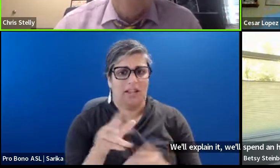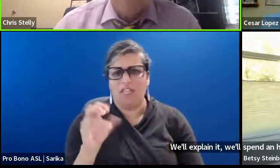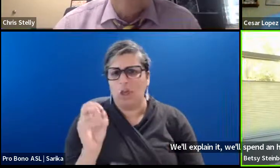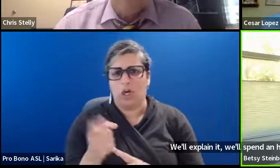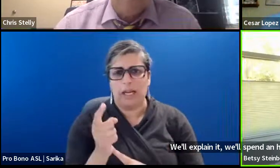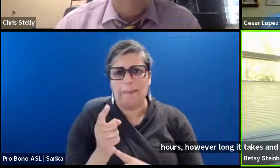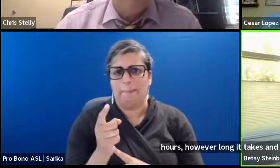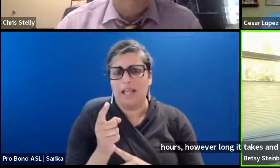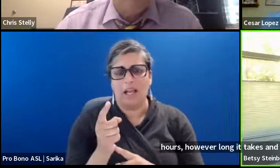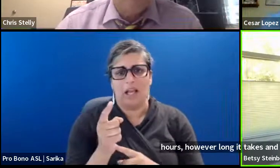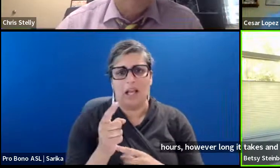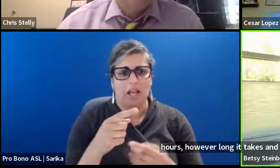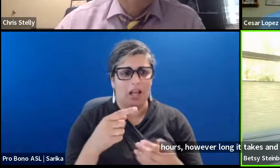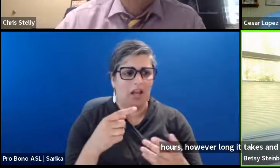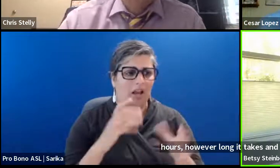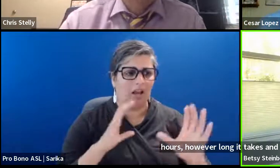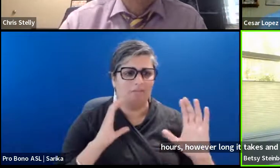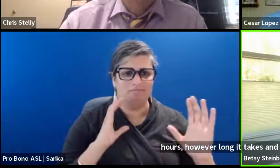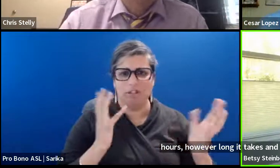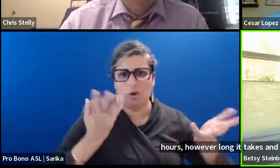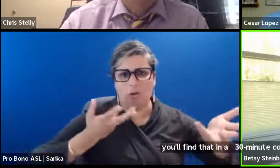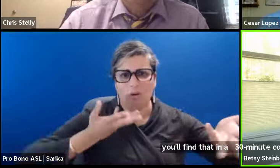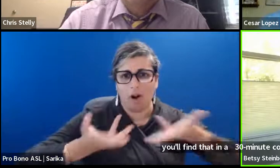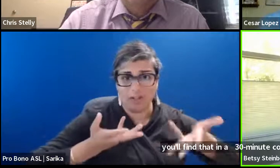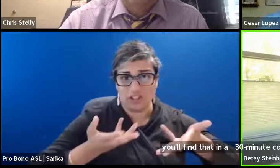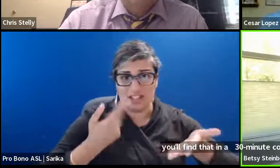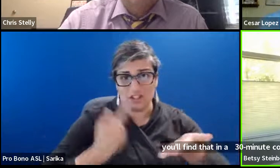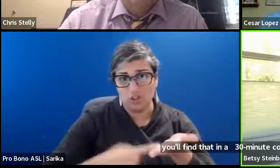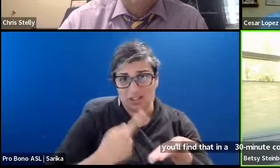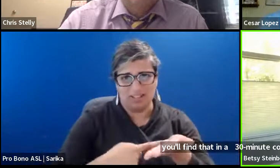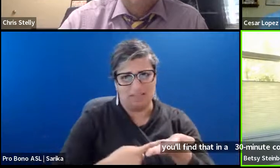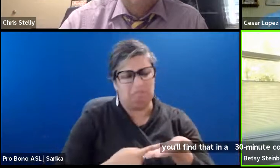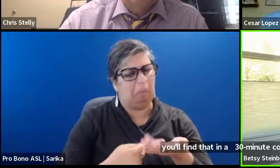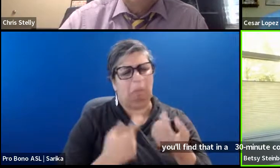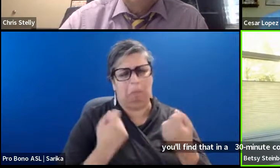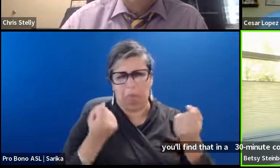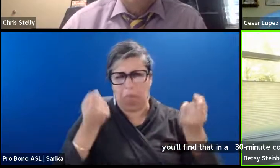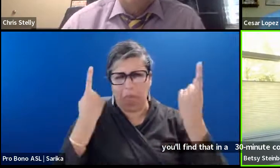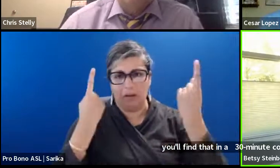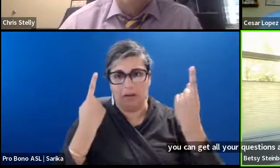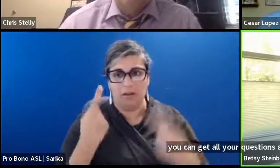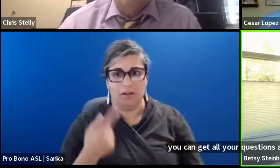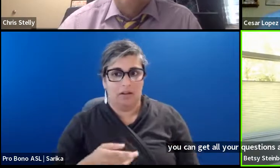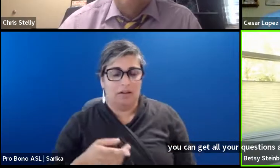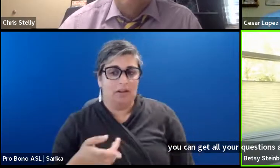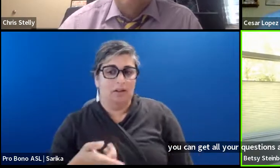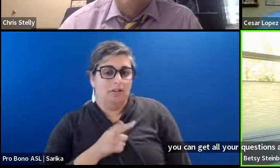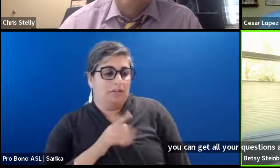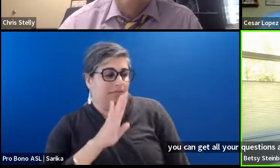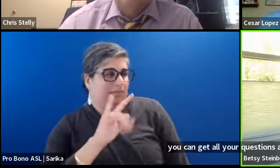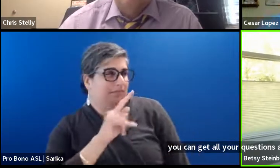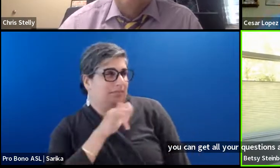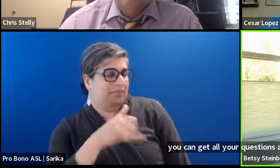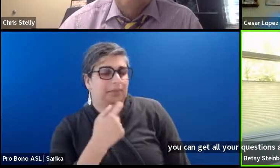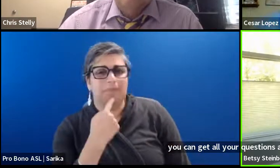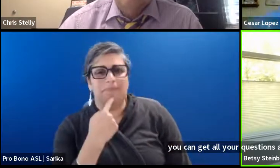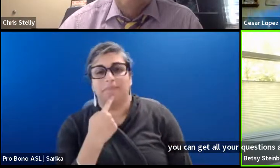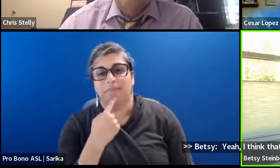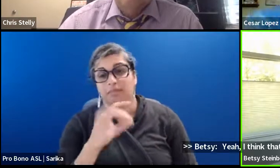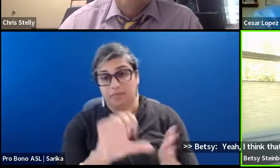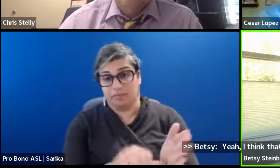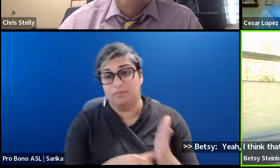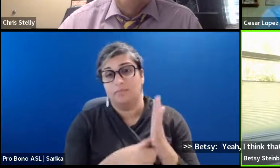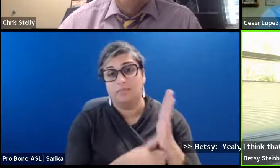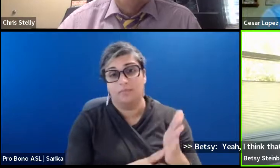conversation, you can get all your questions answered. Yeah. I think that just reiterates the point, everybody, that the film